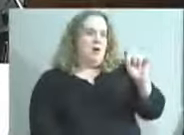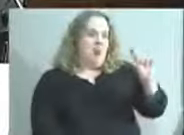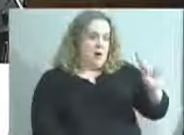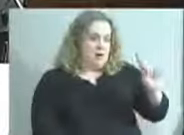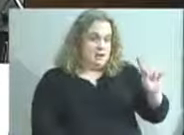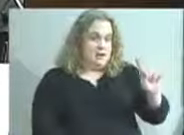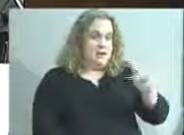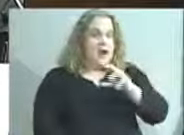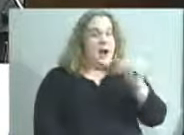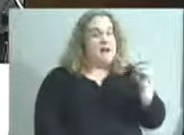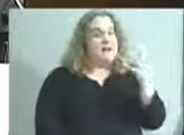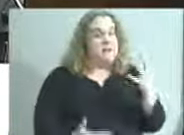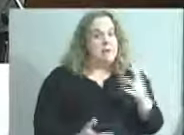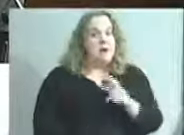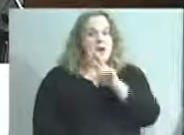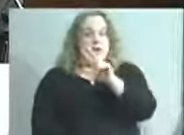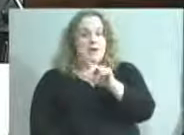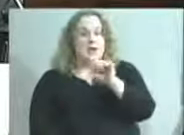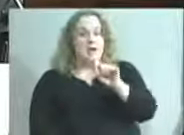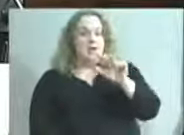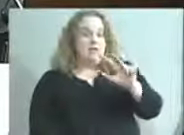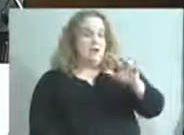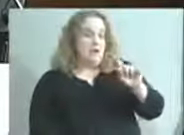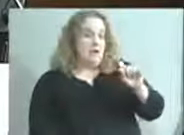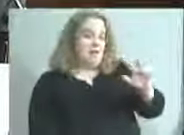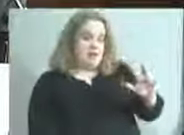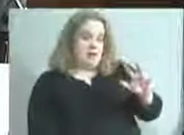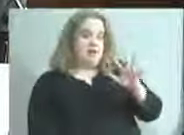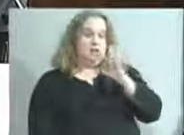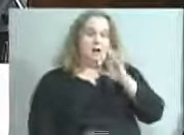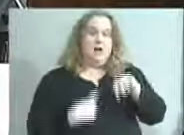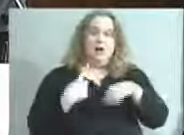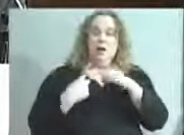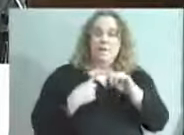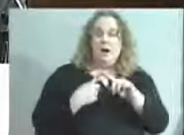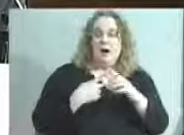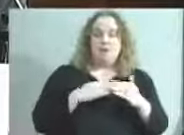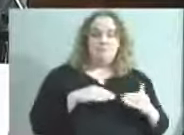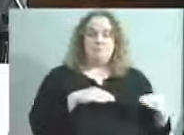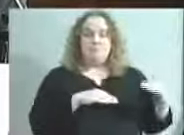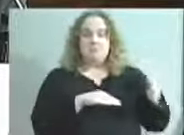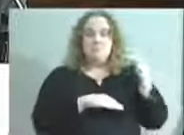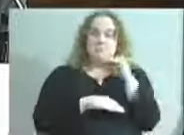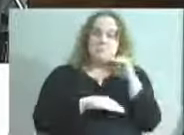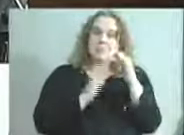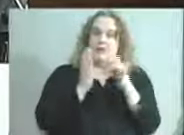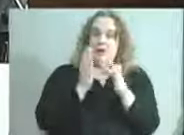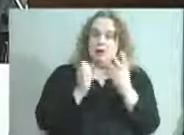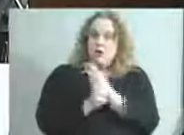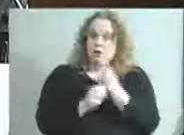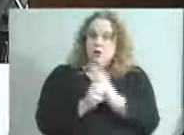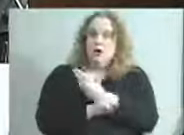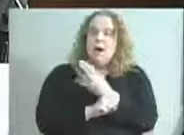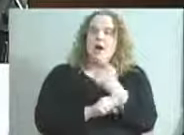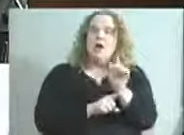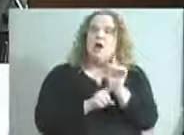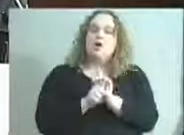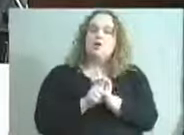and possibly 3.3.3 where we're talking about optimizing technology usage and also creating a technology roadmap.